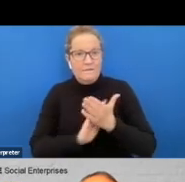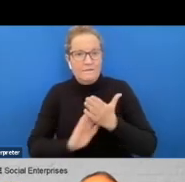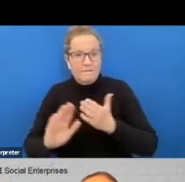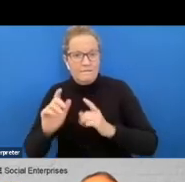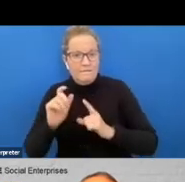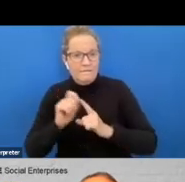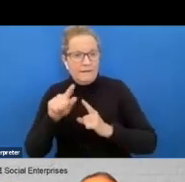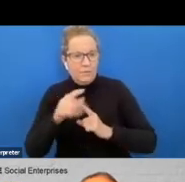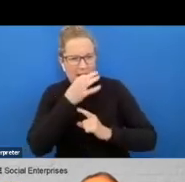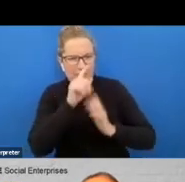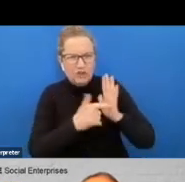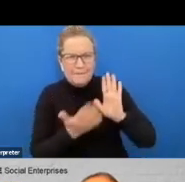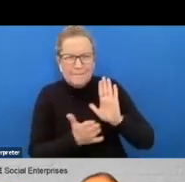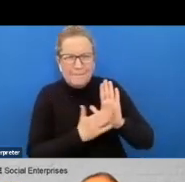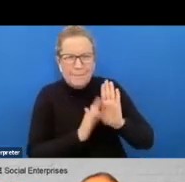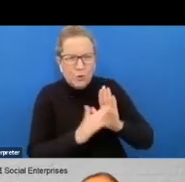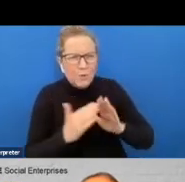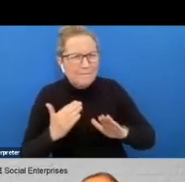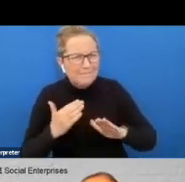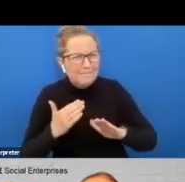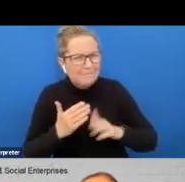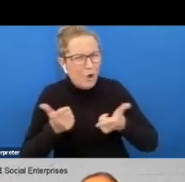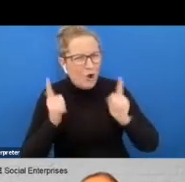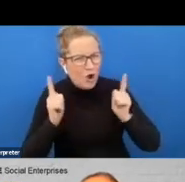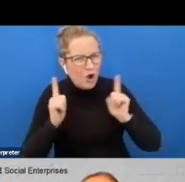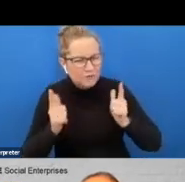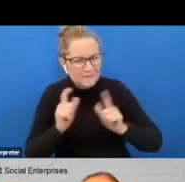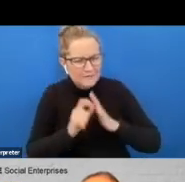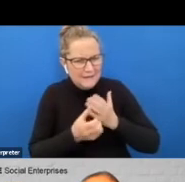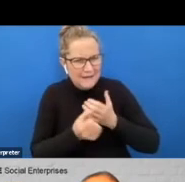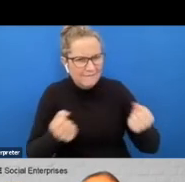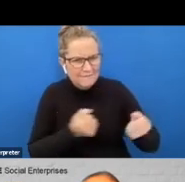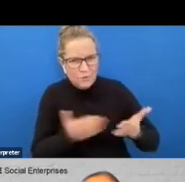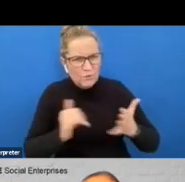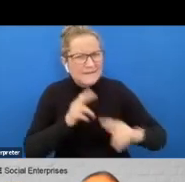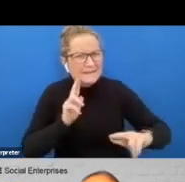who have disability um what are your plans for bringing people back into the workplace